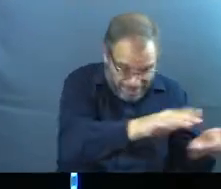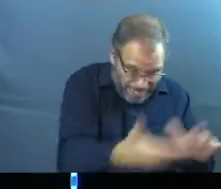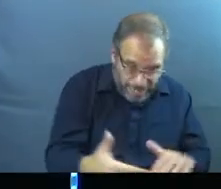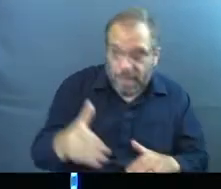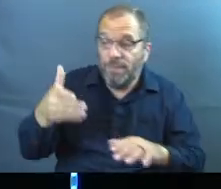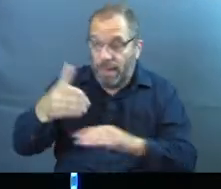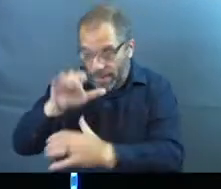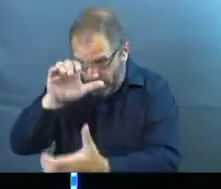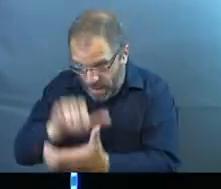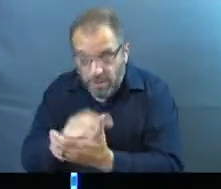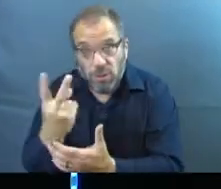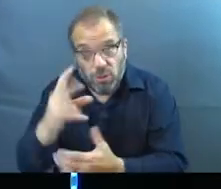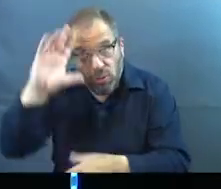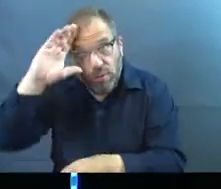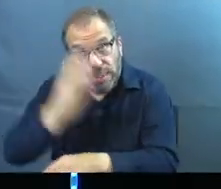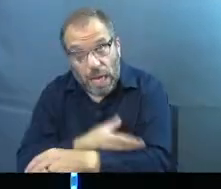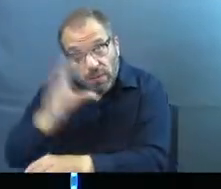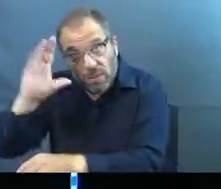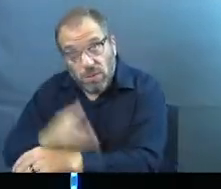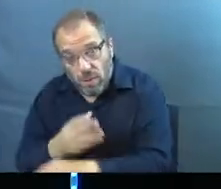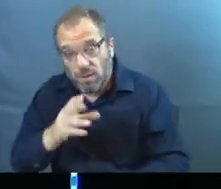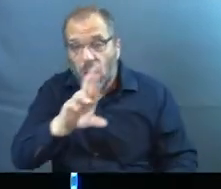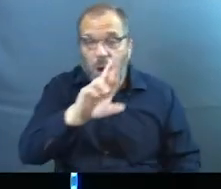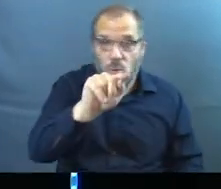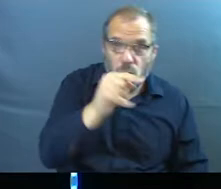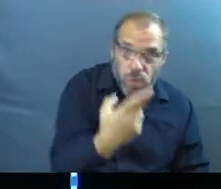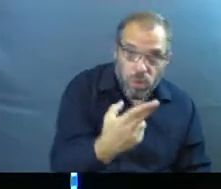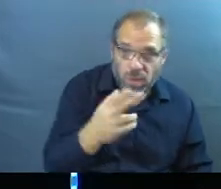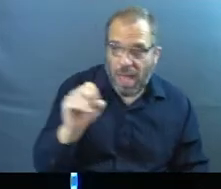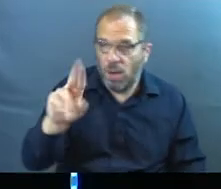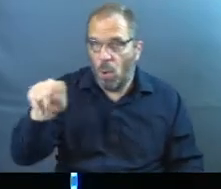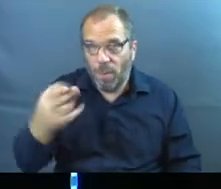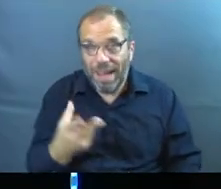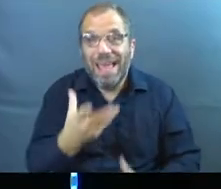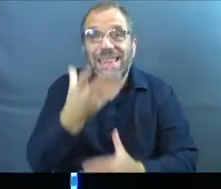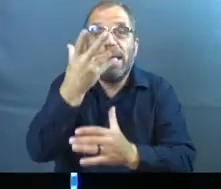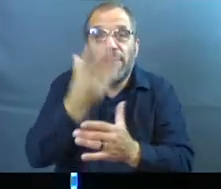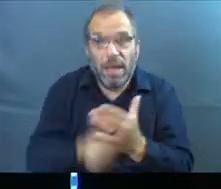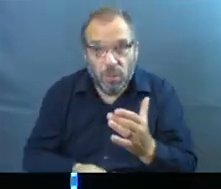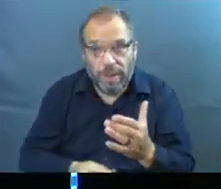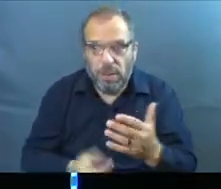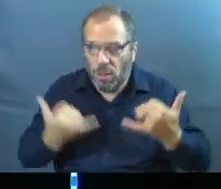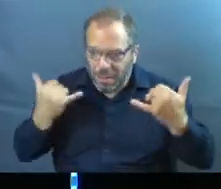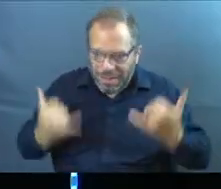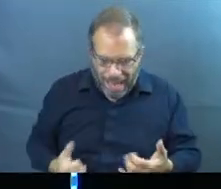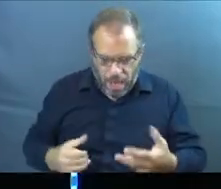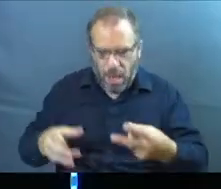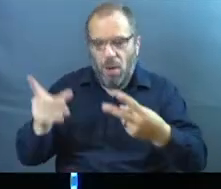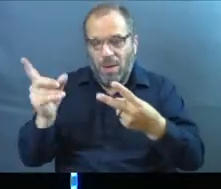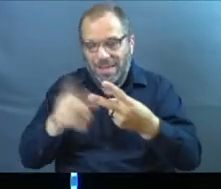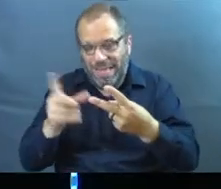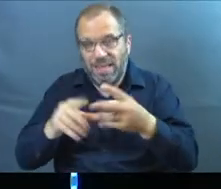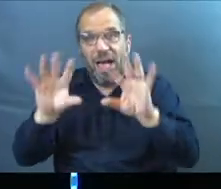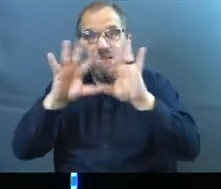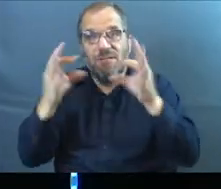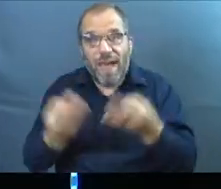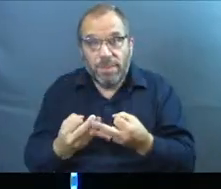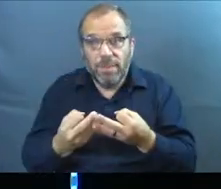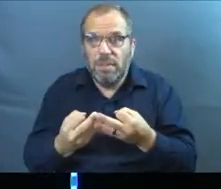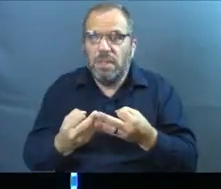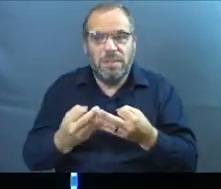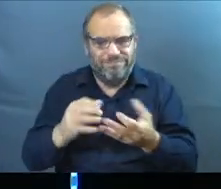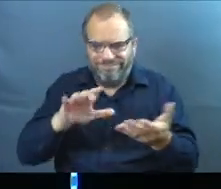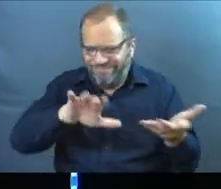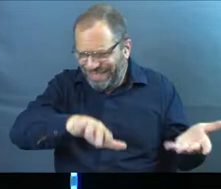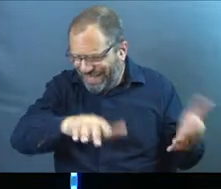after they get married, her two sons, Ruth and Orpah's husbands, they pass away. So Naomi's whole family has just been